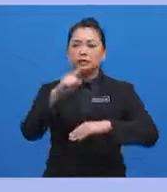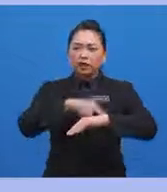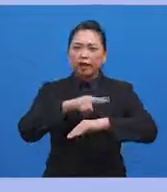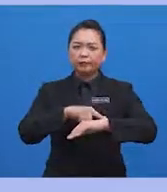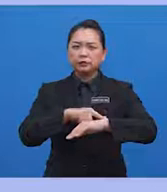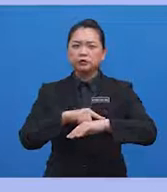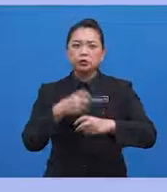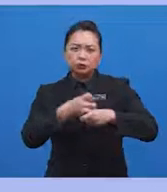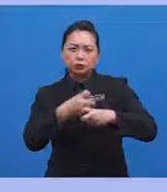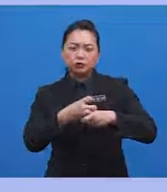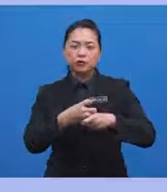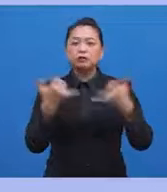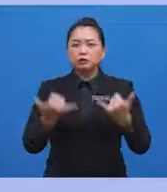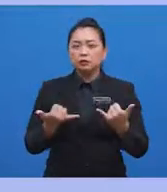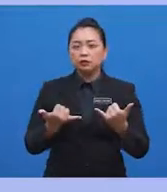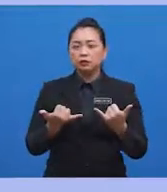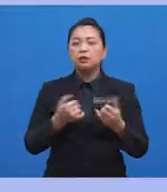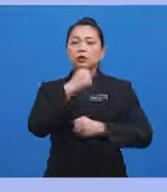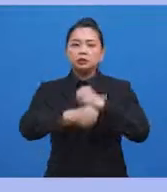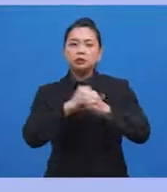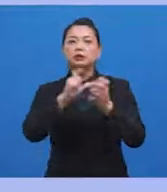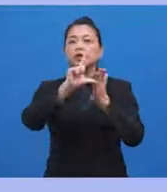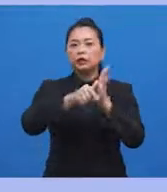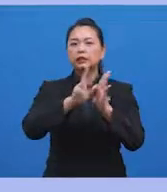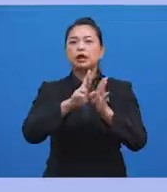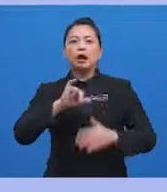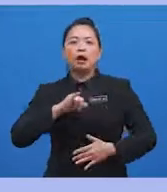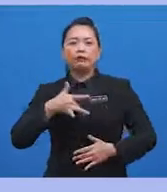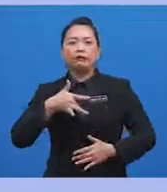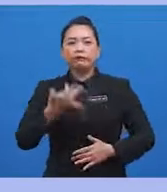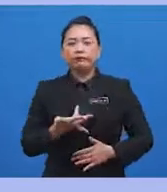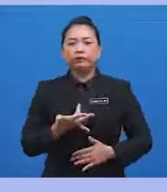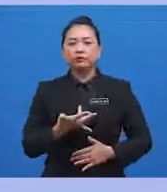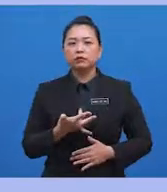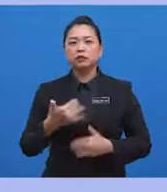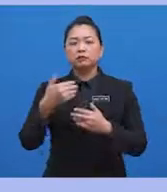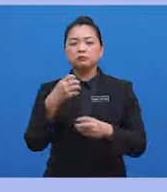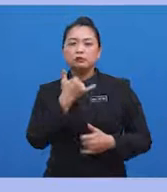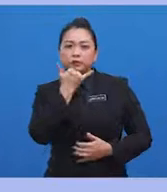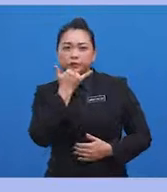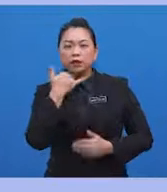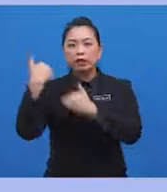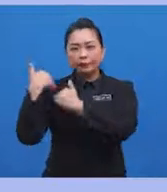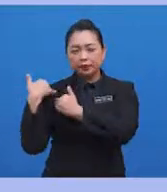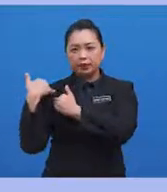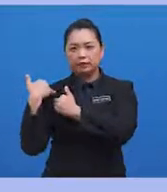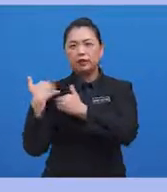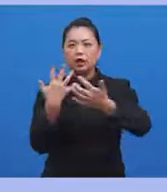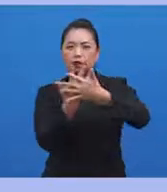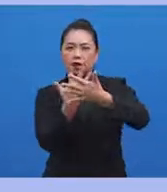stigmatised. Even today, years later, I fear retribution, liability, and even prosecution.